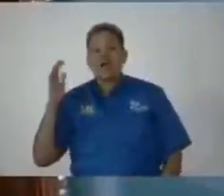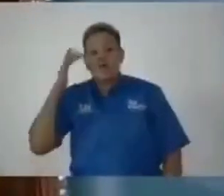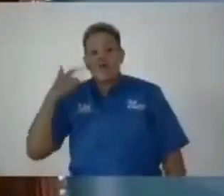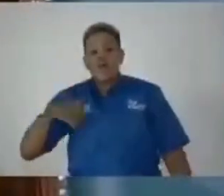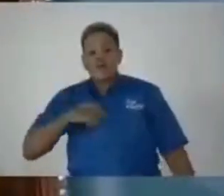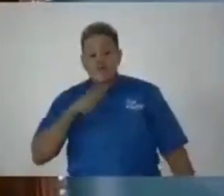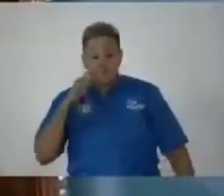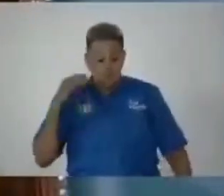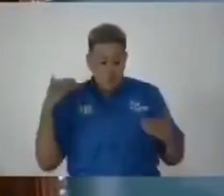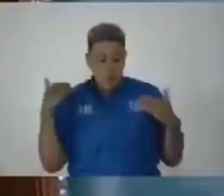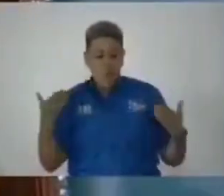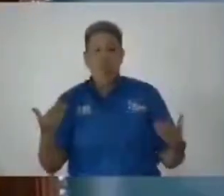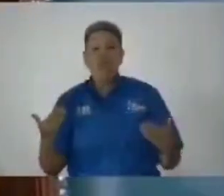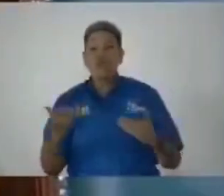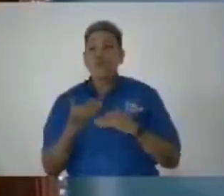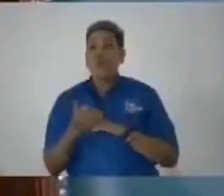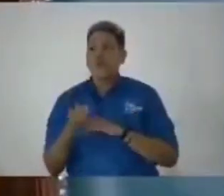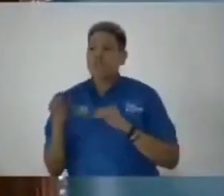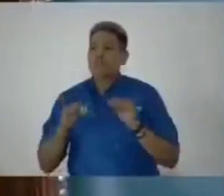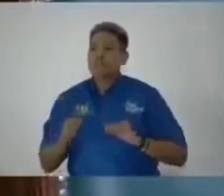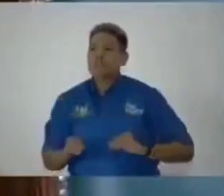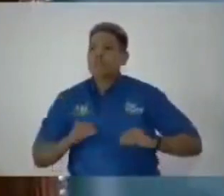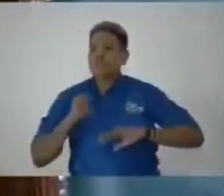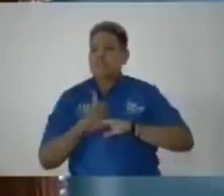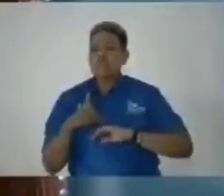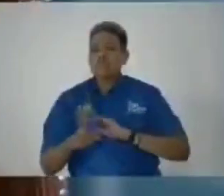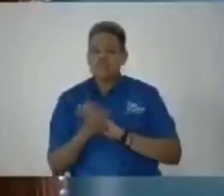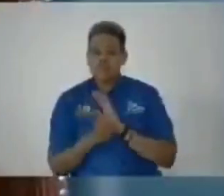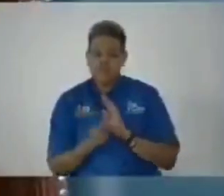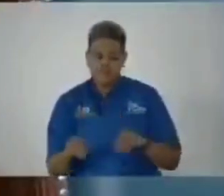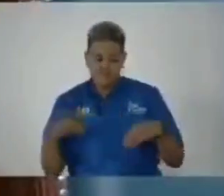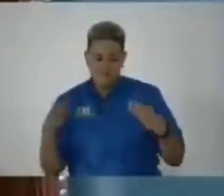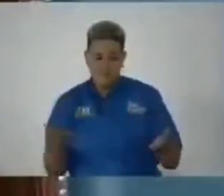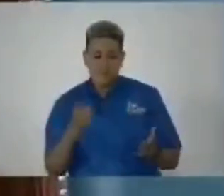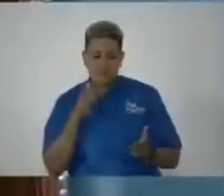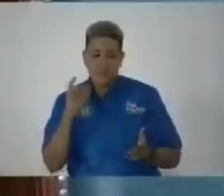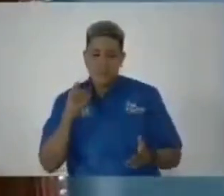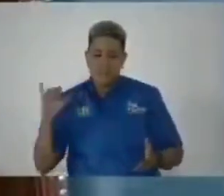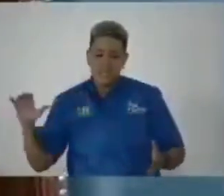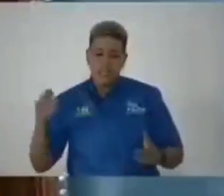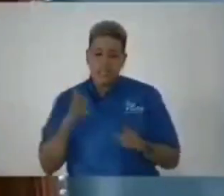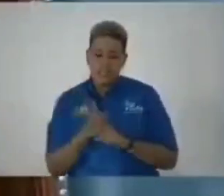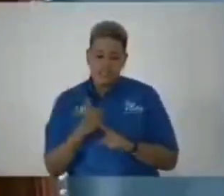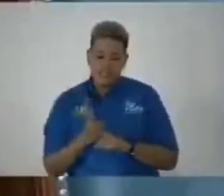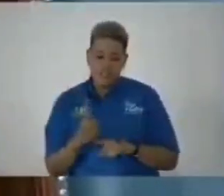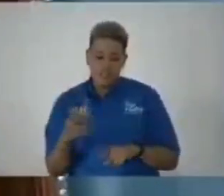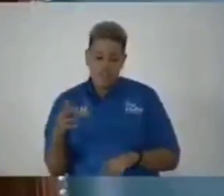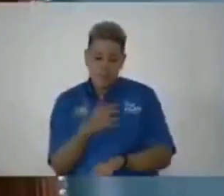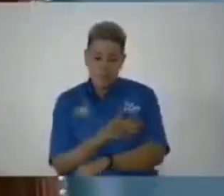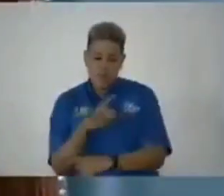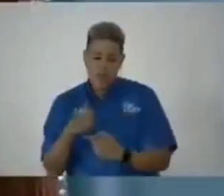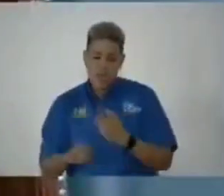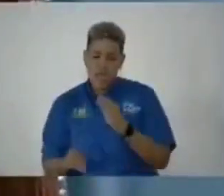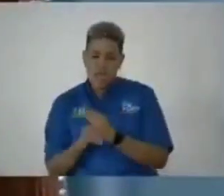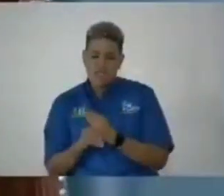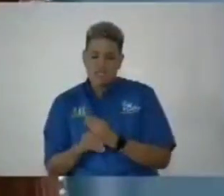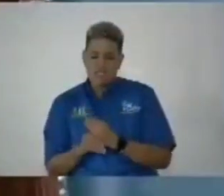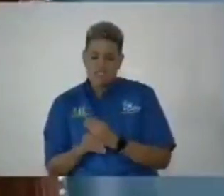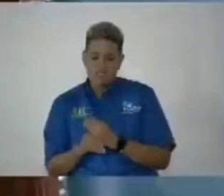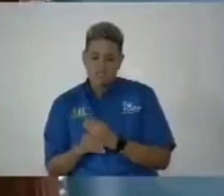went overboard as a government to give the integrity powers and in addition